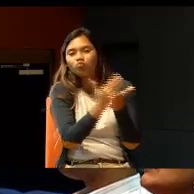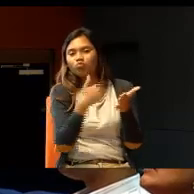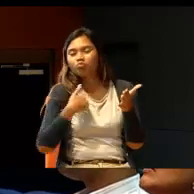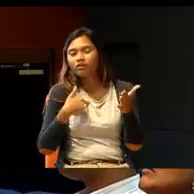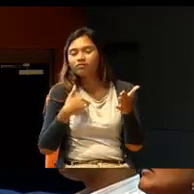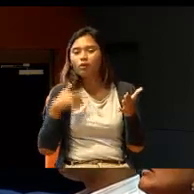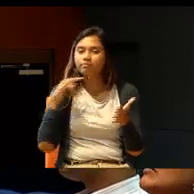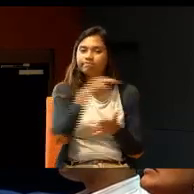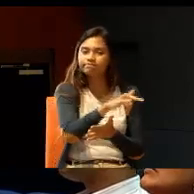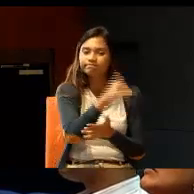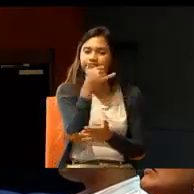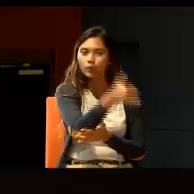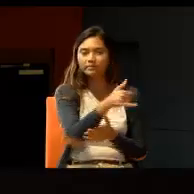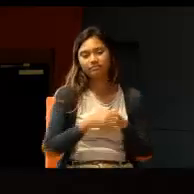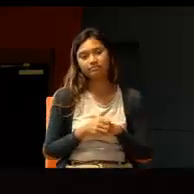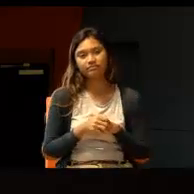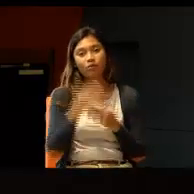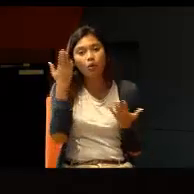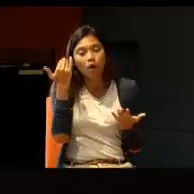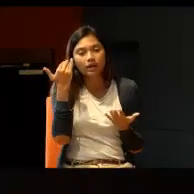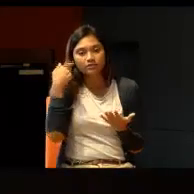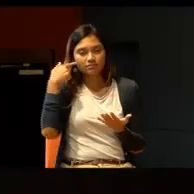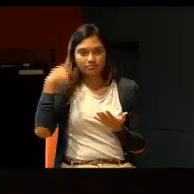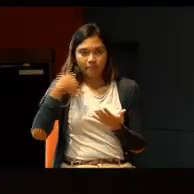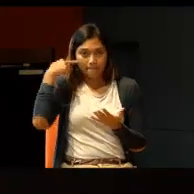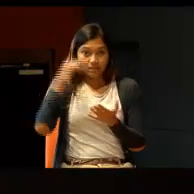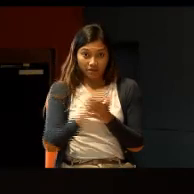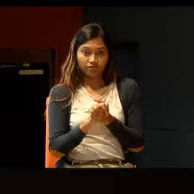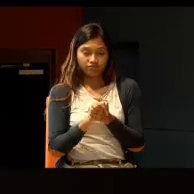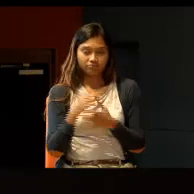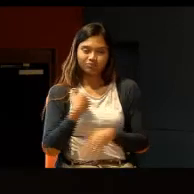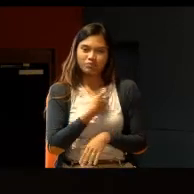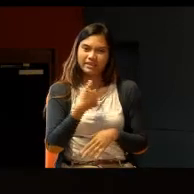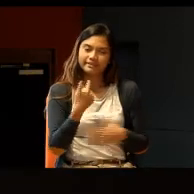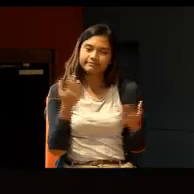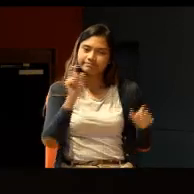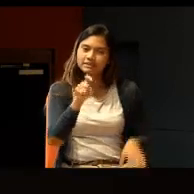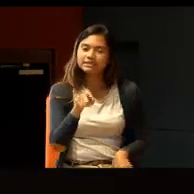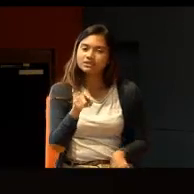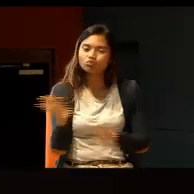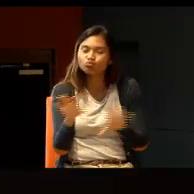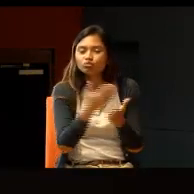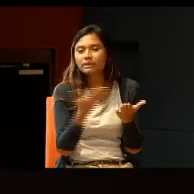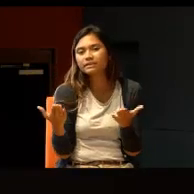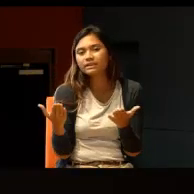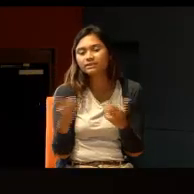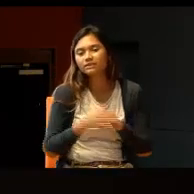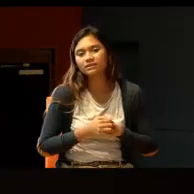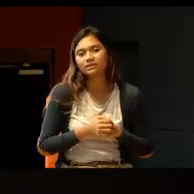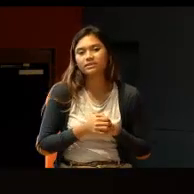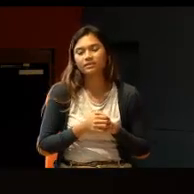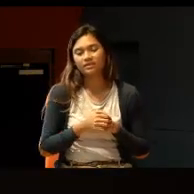Because I believe that we have to do something that is